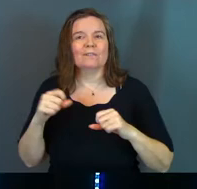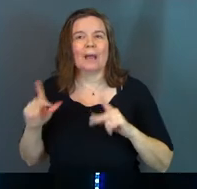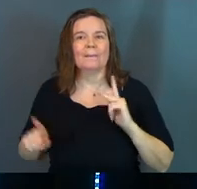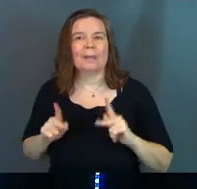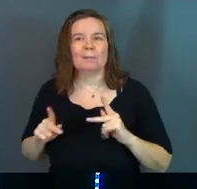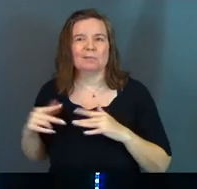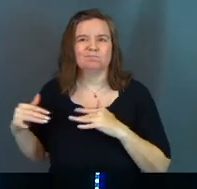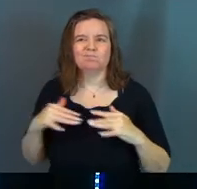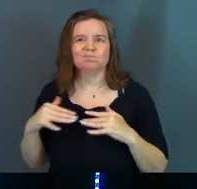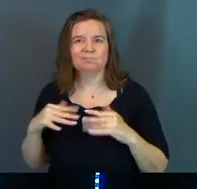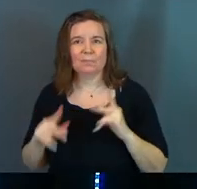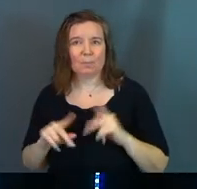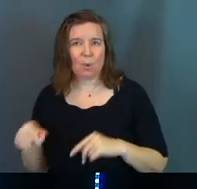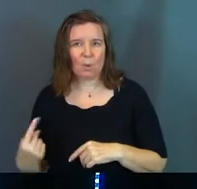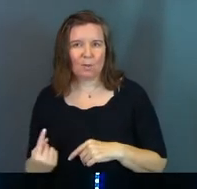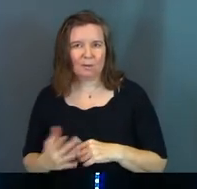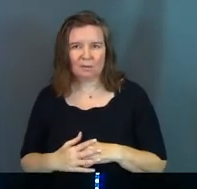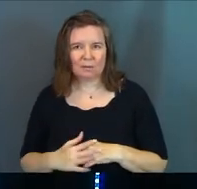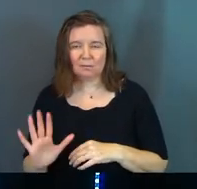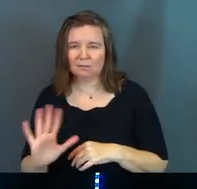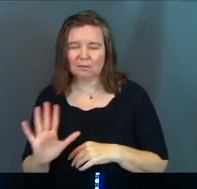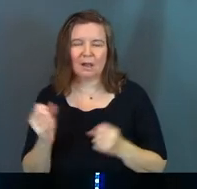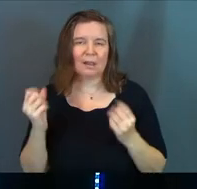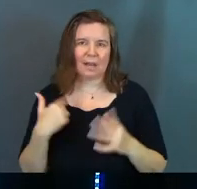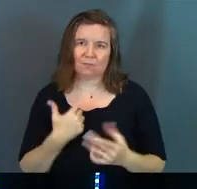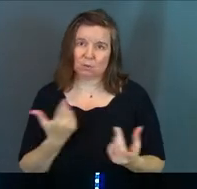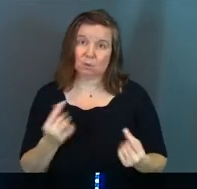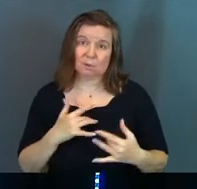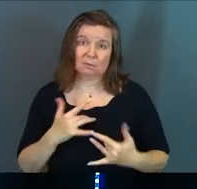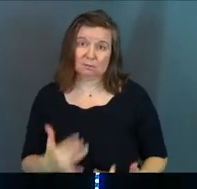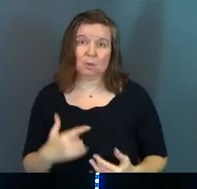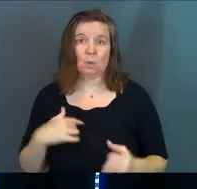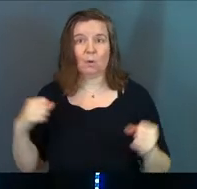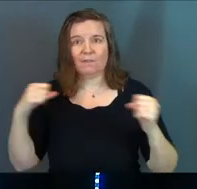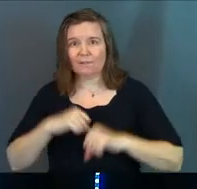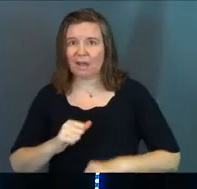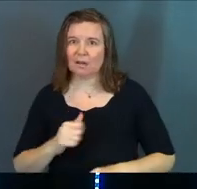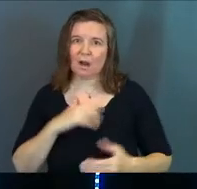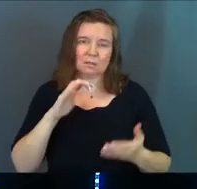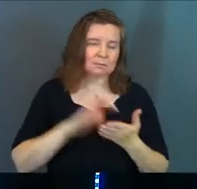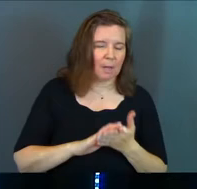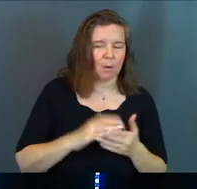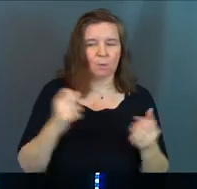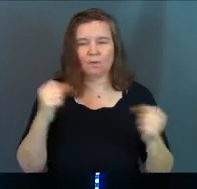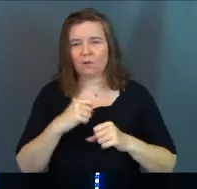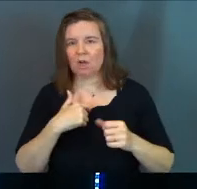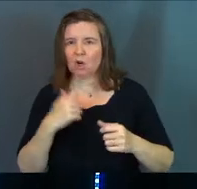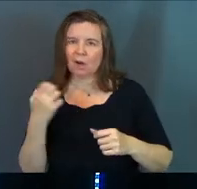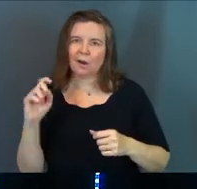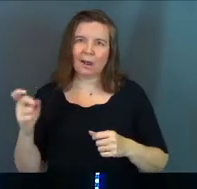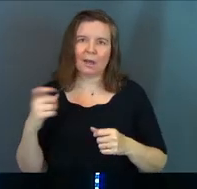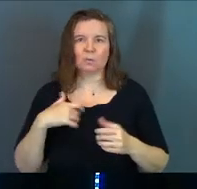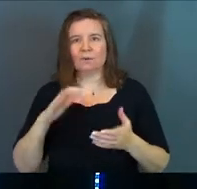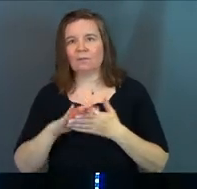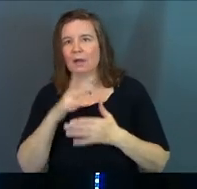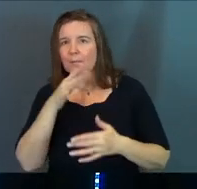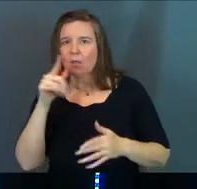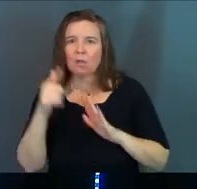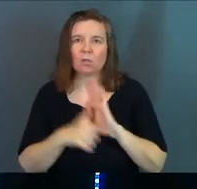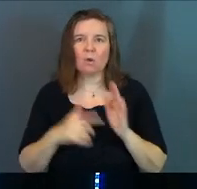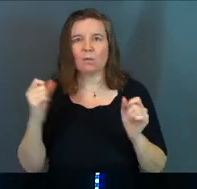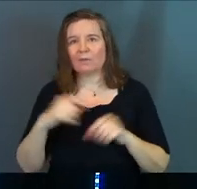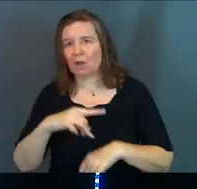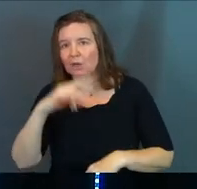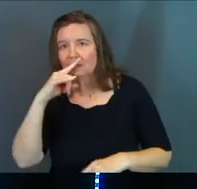people. And that's what a lot of us are doing. We're fighting our spouse. We're fighting our ex. We're fighting mother-in-law. We're